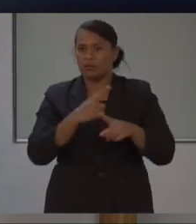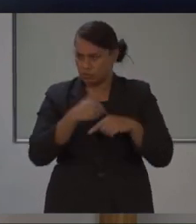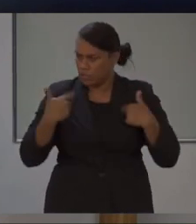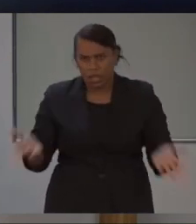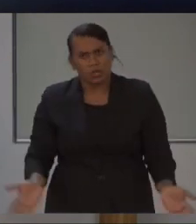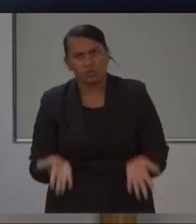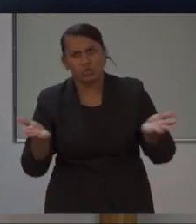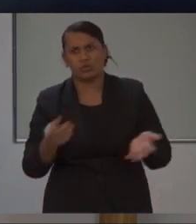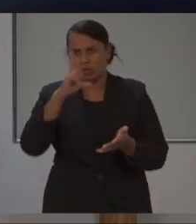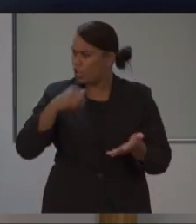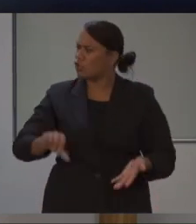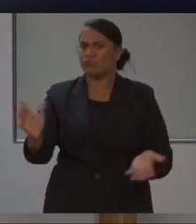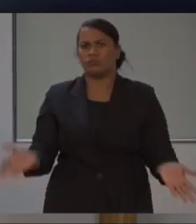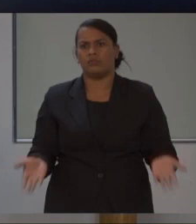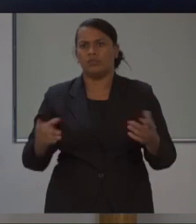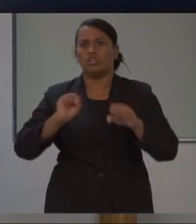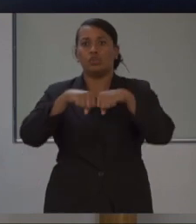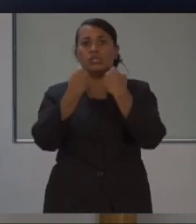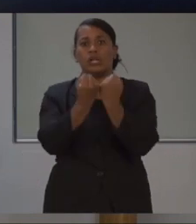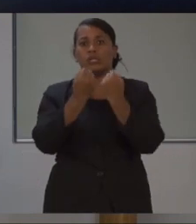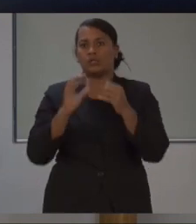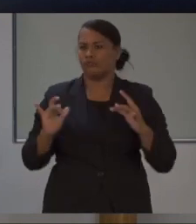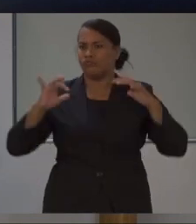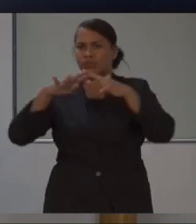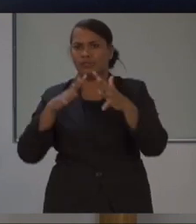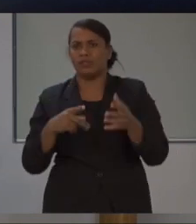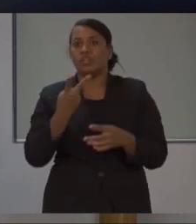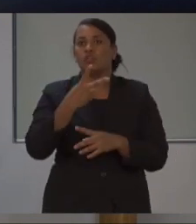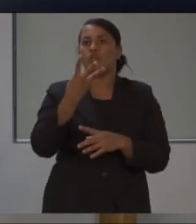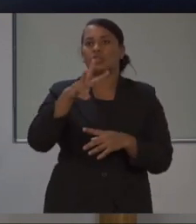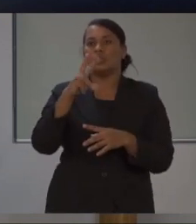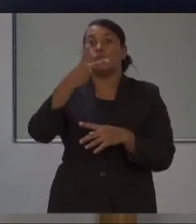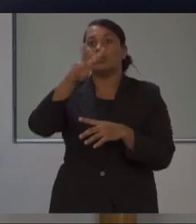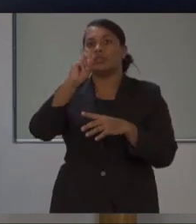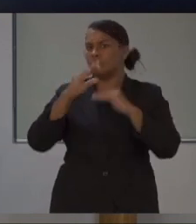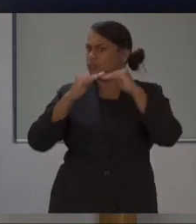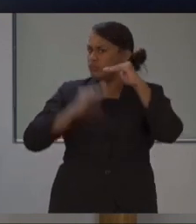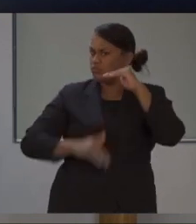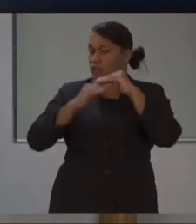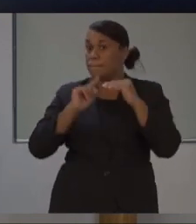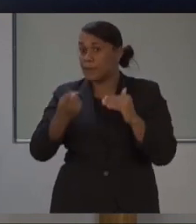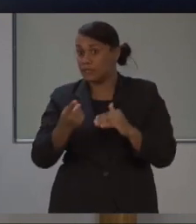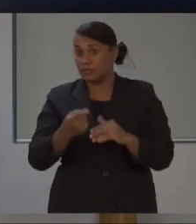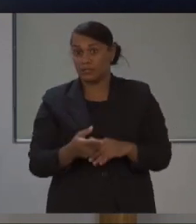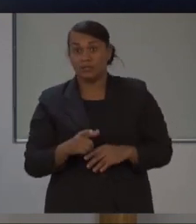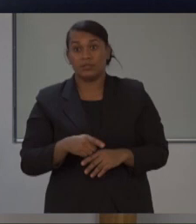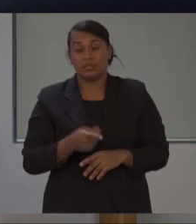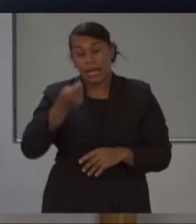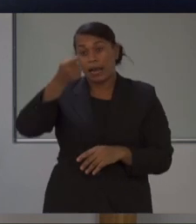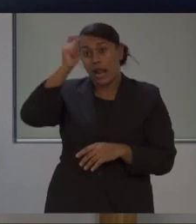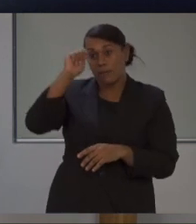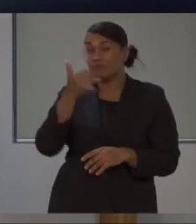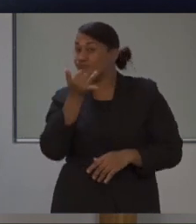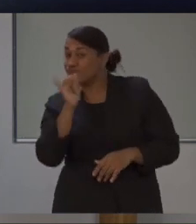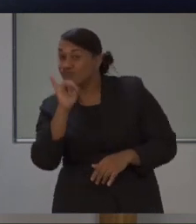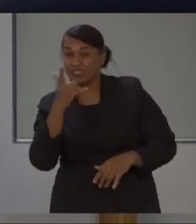of 20 people or fewer. Night clubs, swimming pools, cinemas, and gyms will all continue